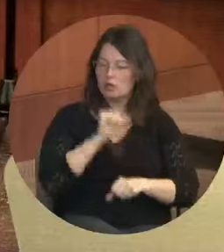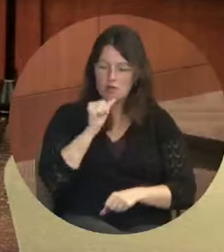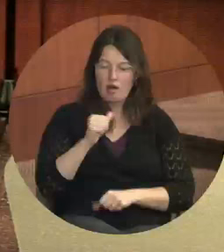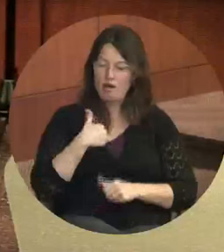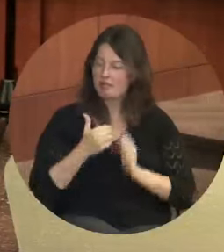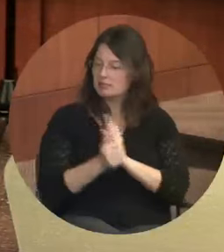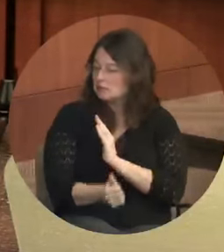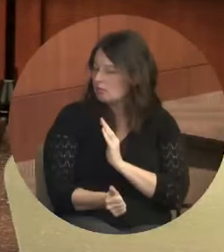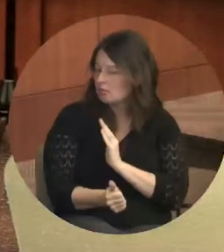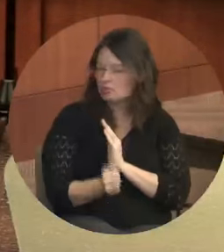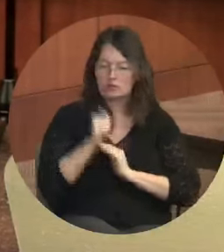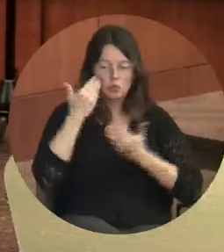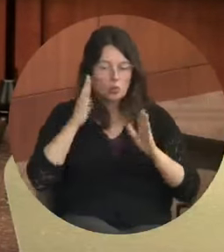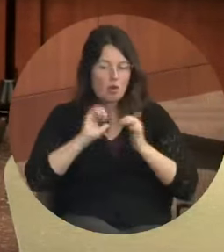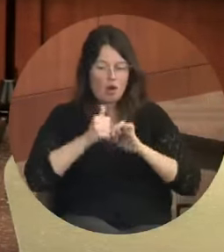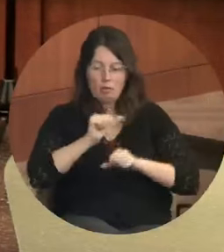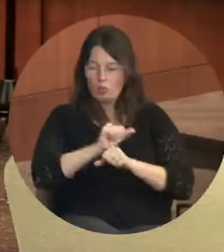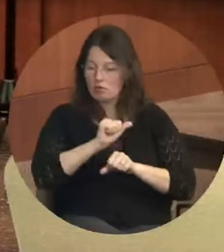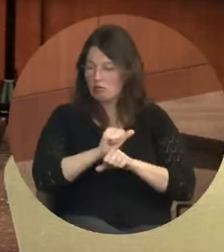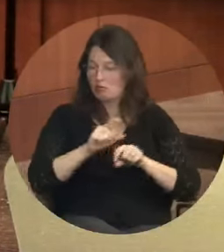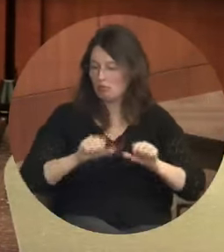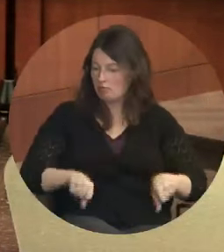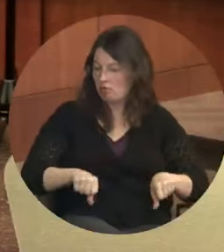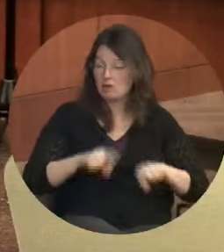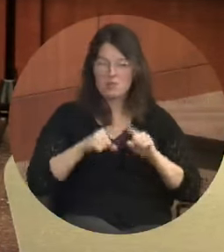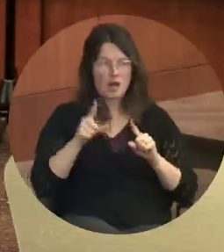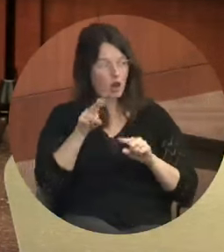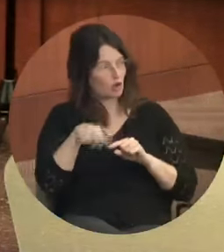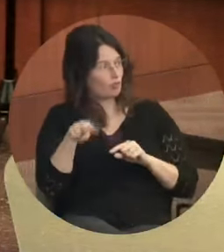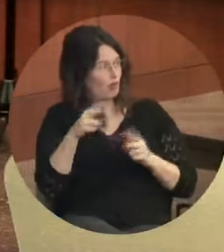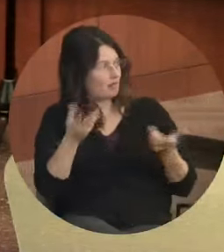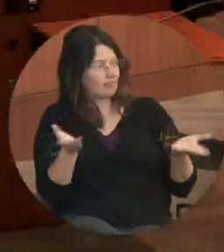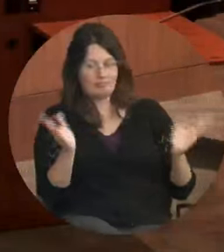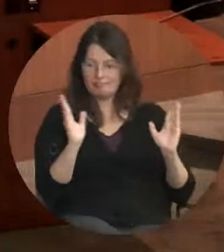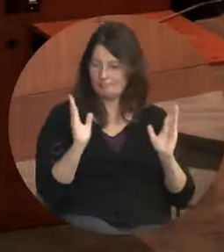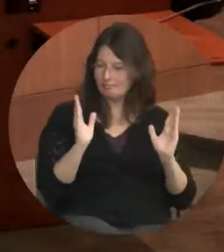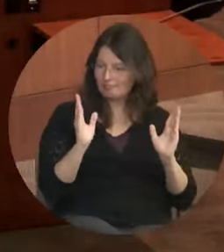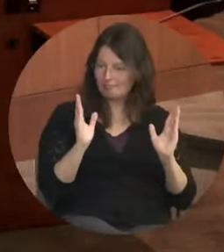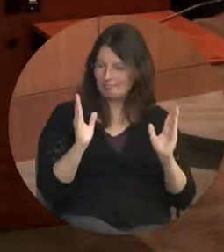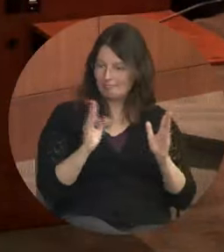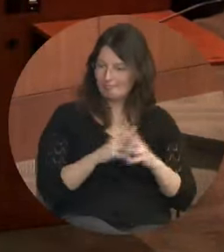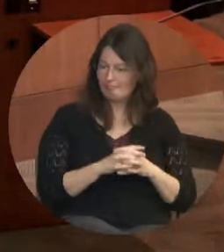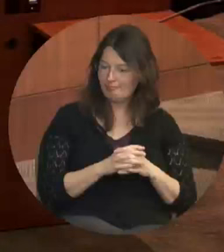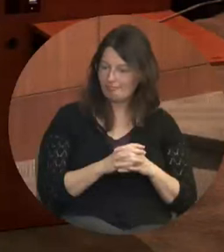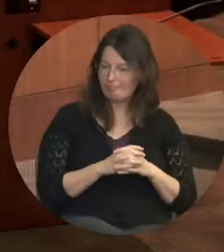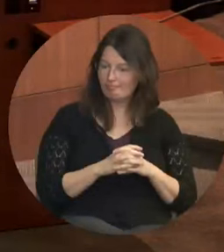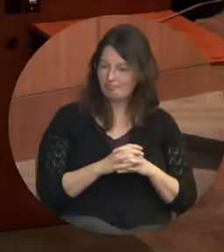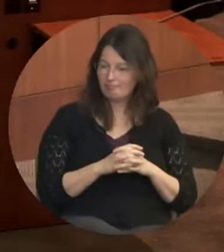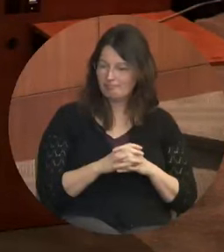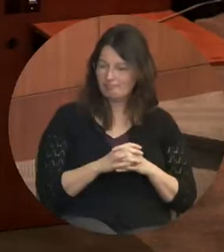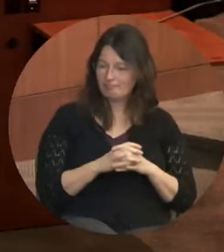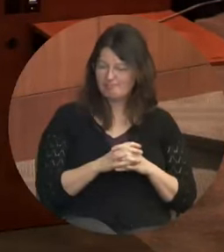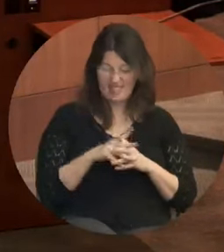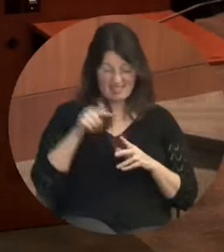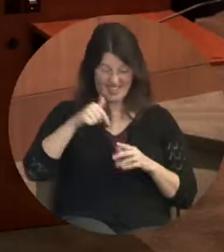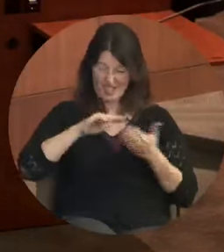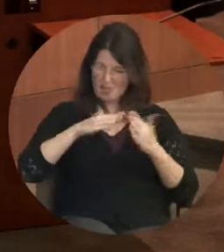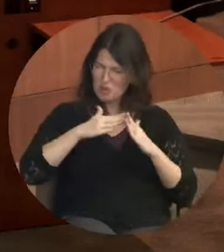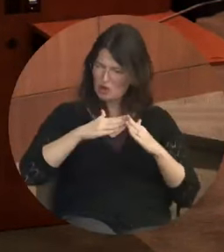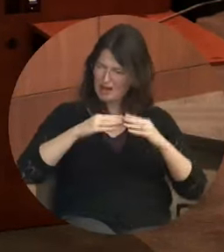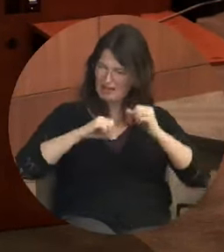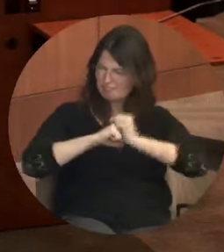don't know how to work. But look around us. If there's ever been a community built on education,